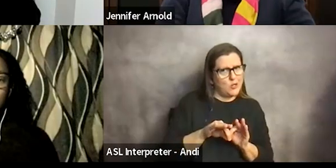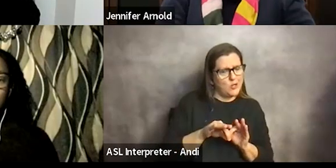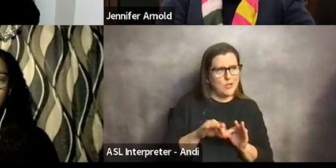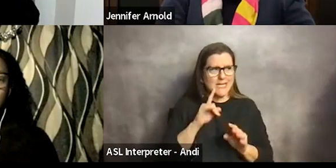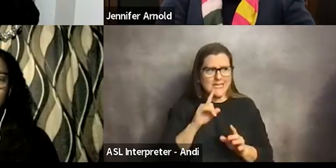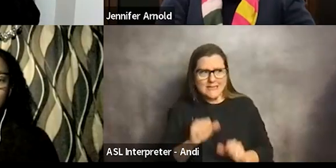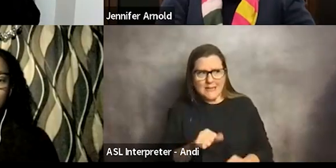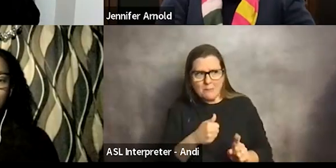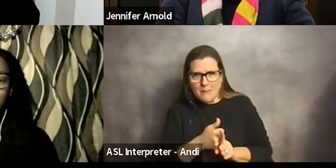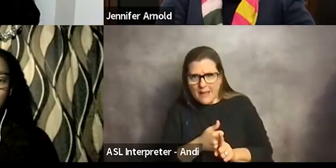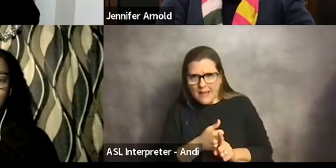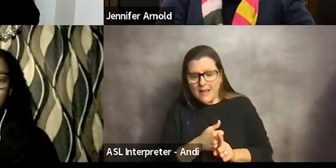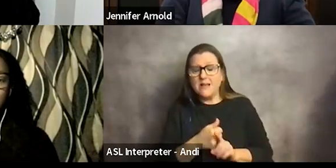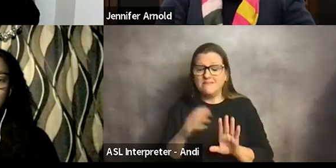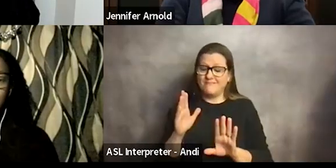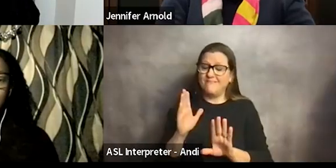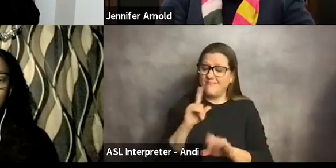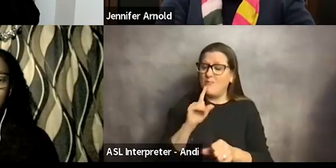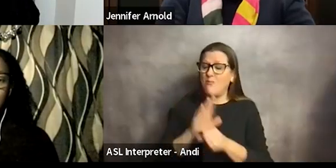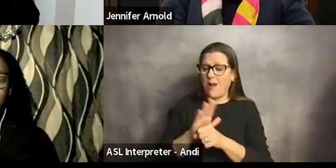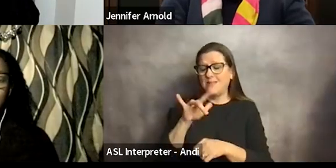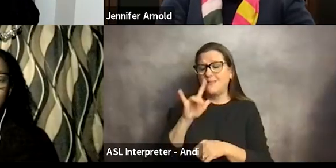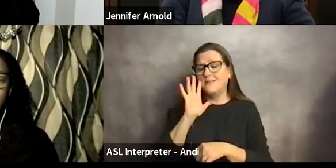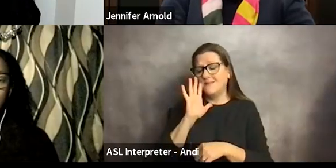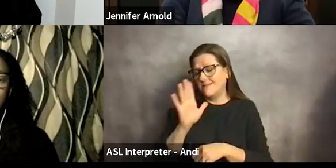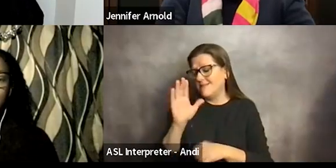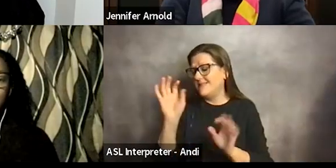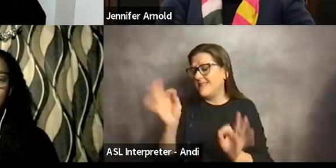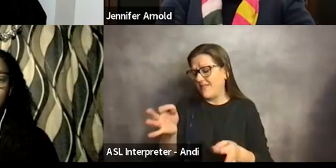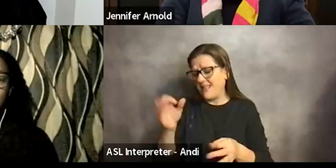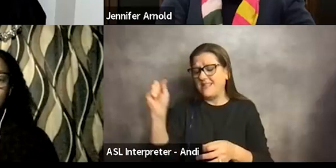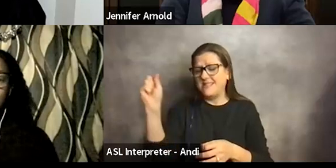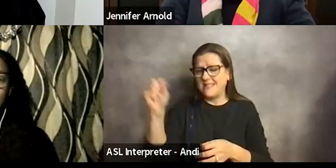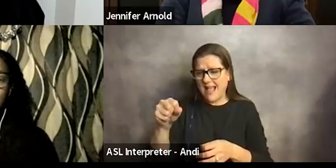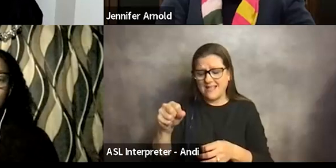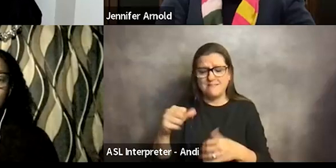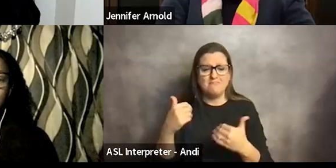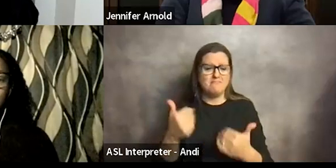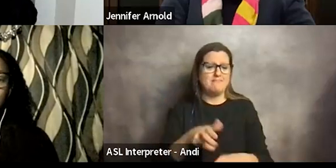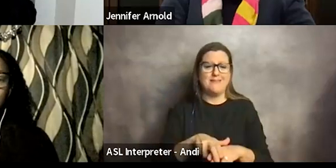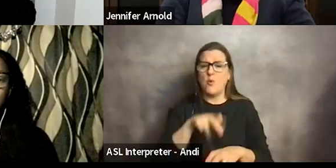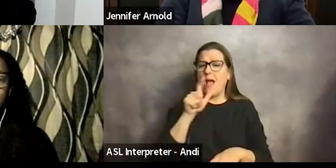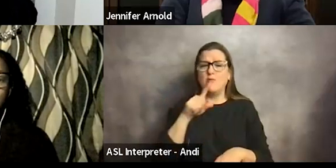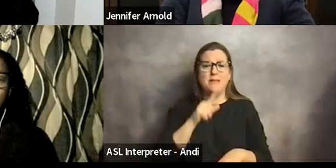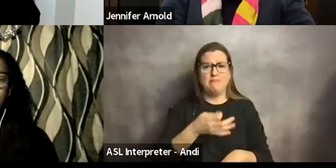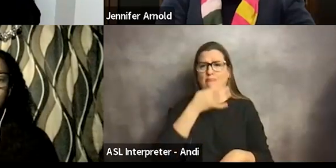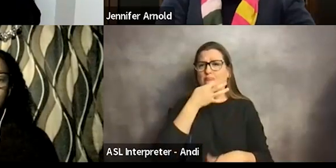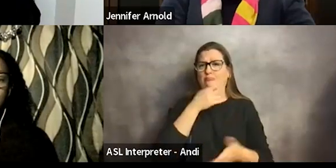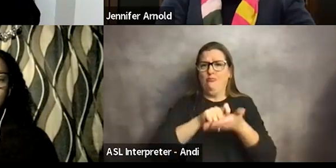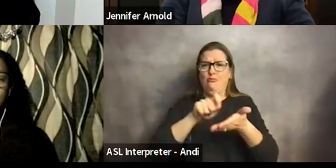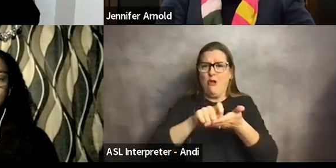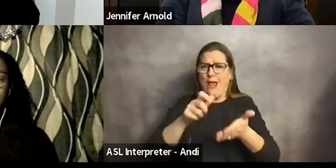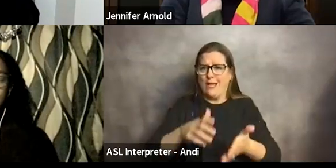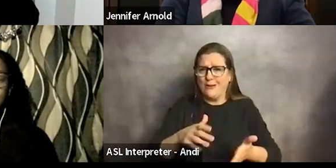impactful. I promise you it will. Please do sit down. You don't have to be a writer to do this. You don't have to